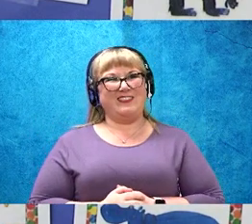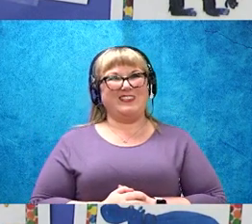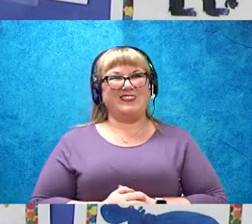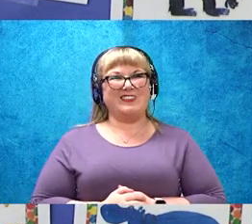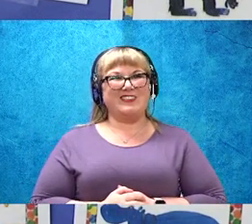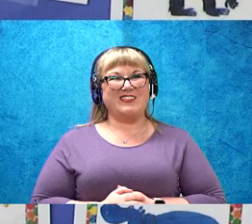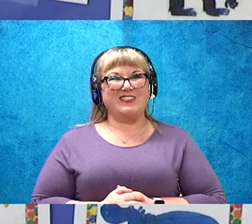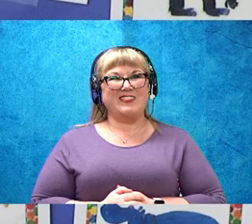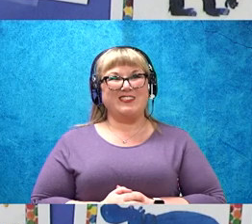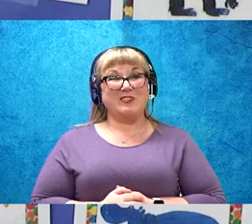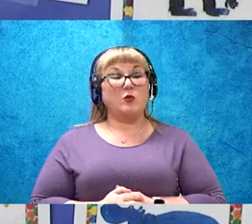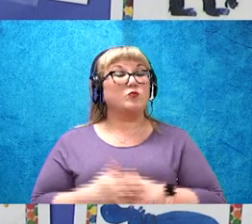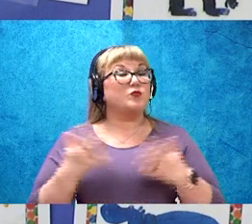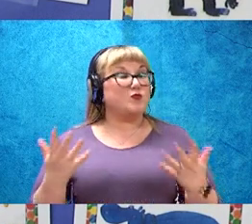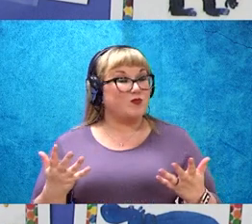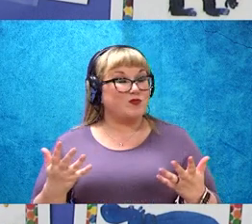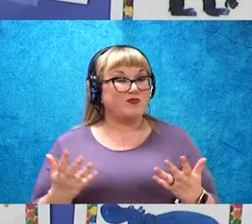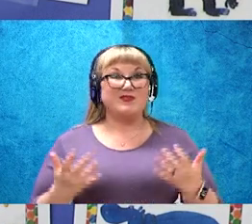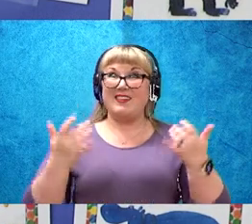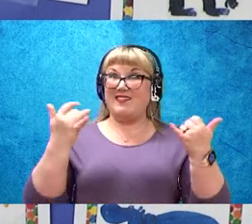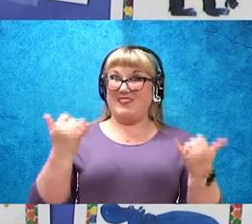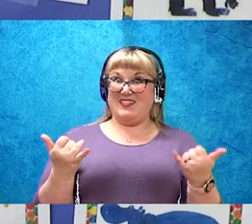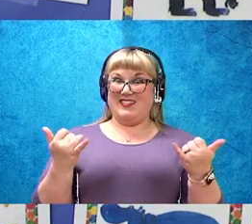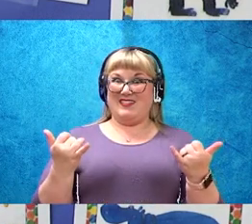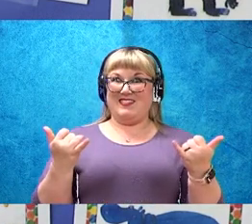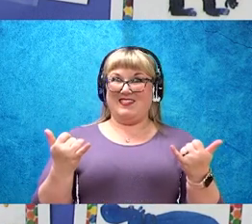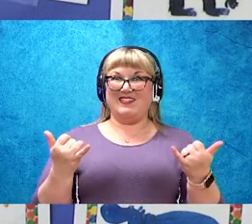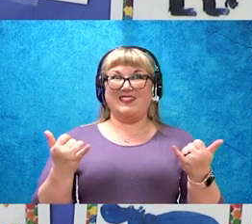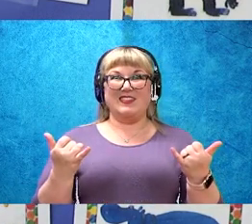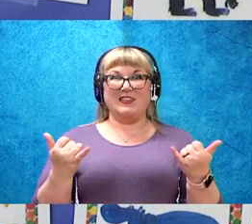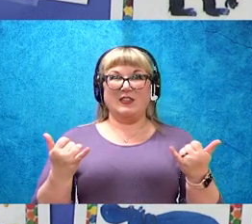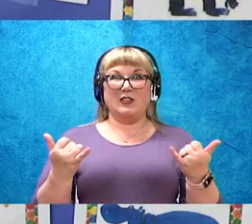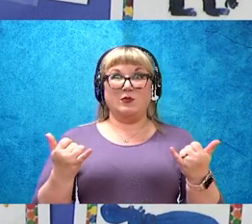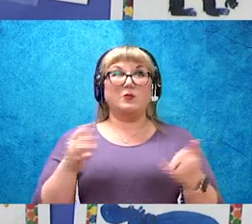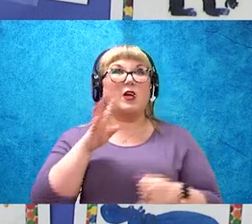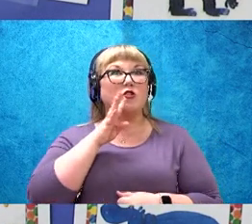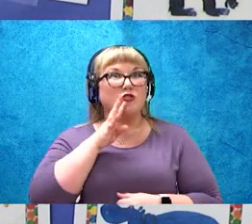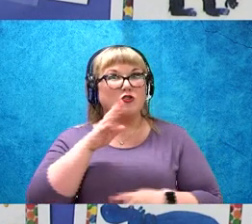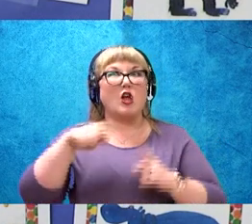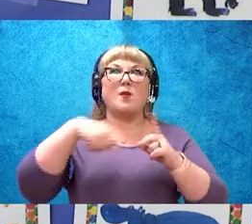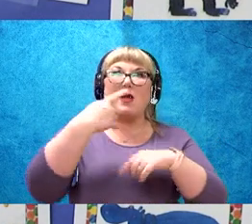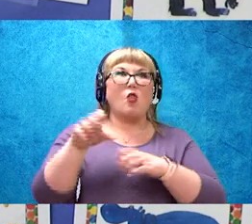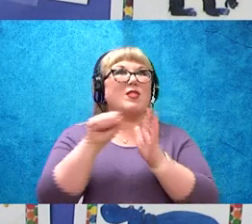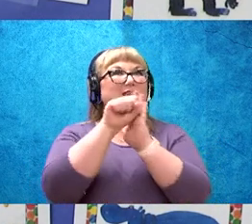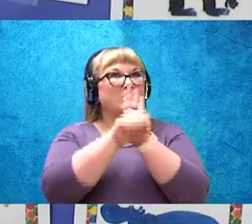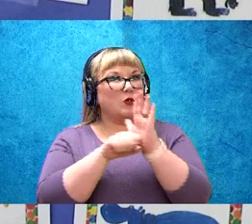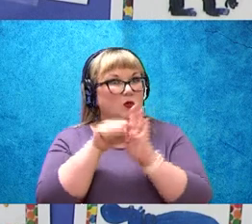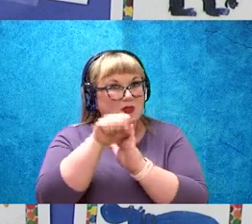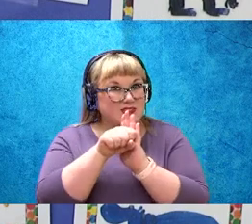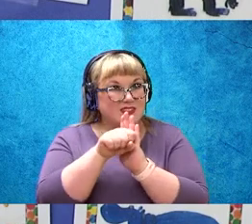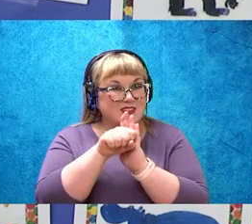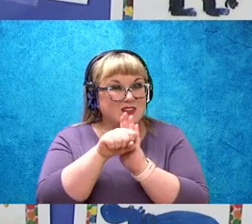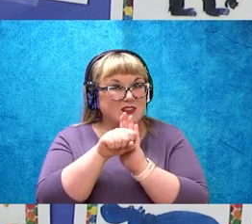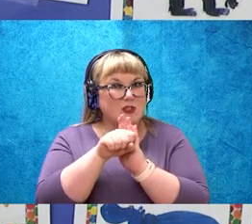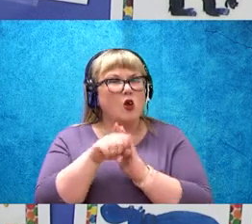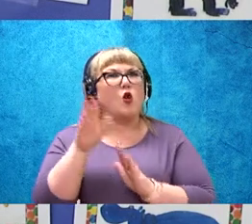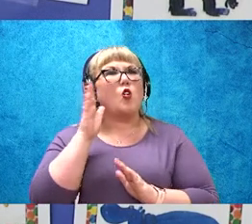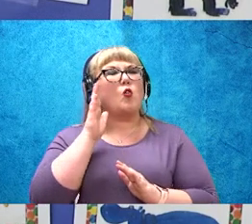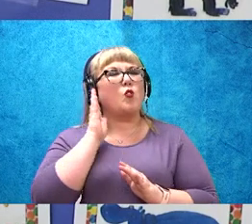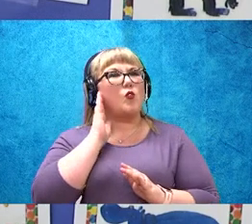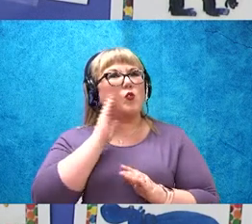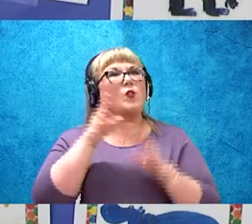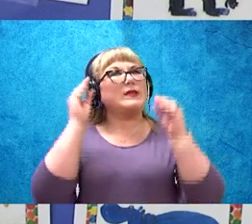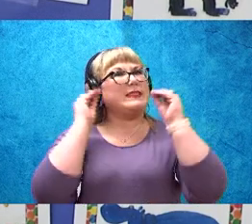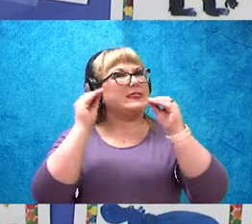guys. So now that we have talked about the seasons, I want to teach you a little